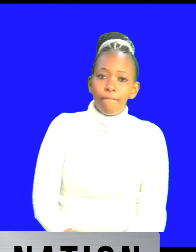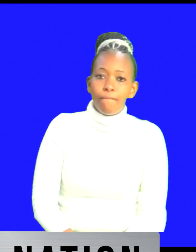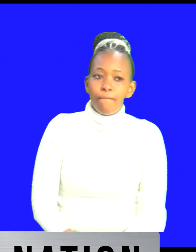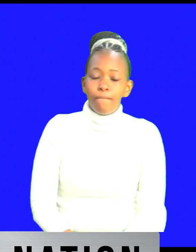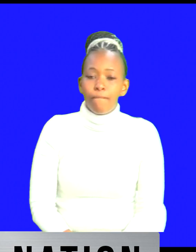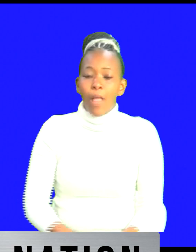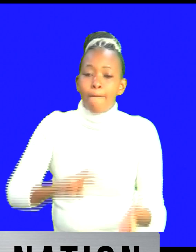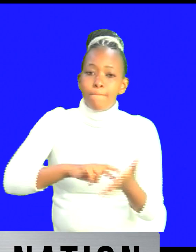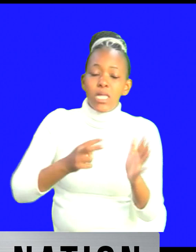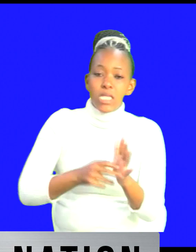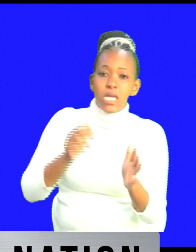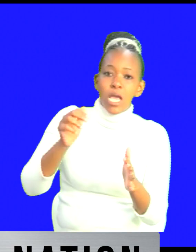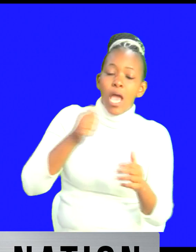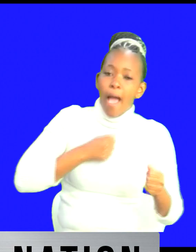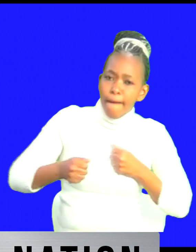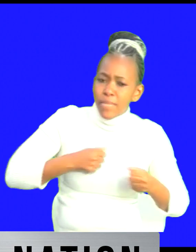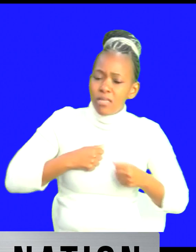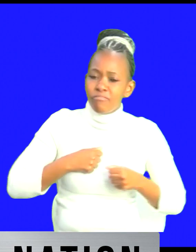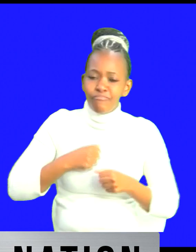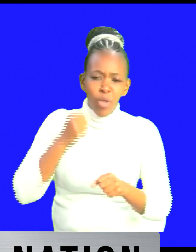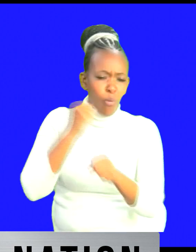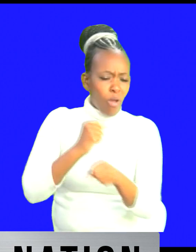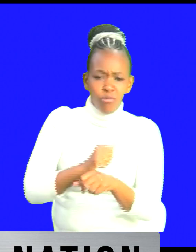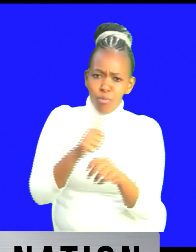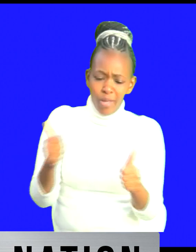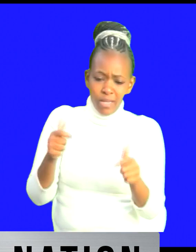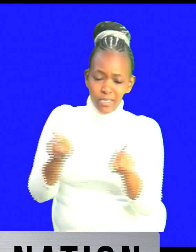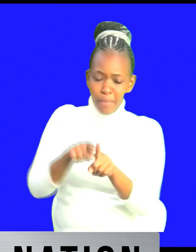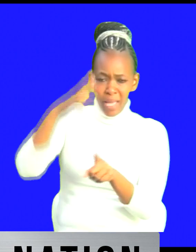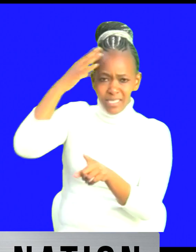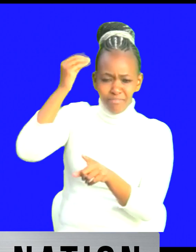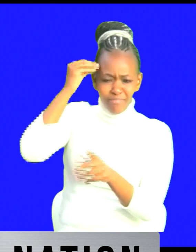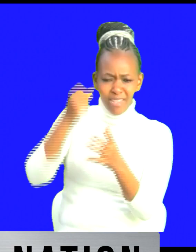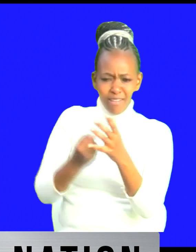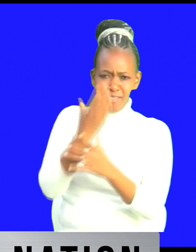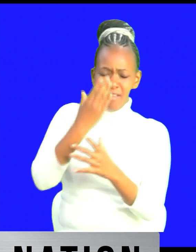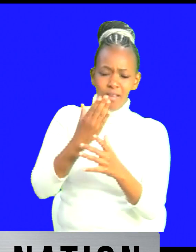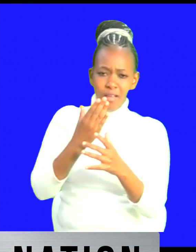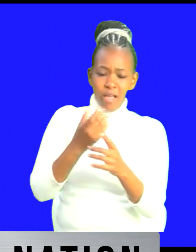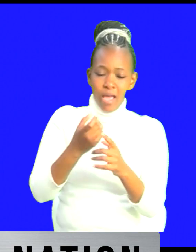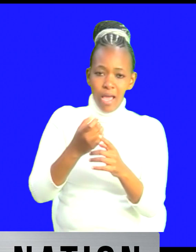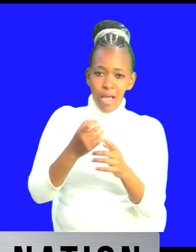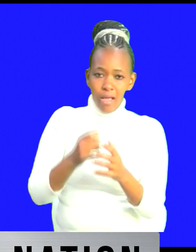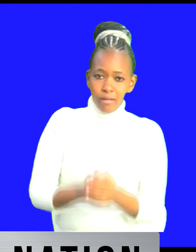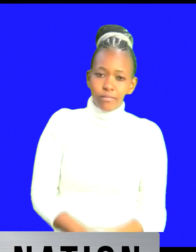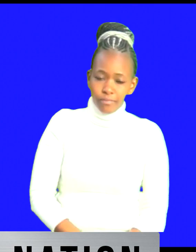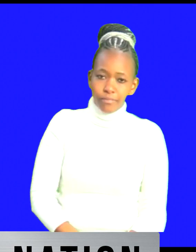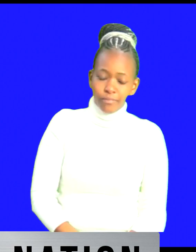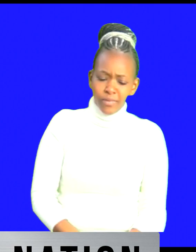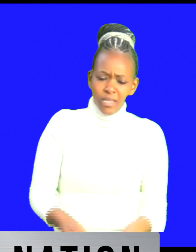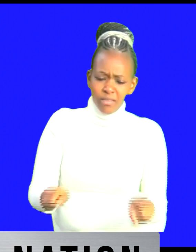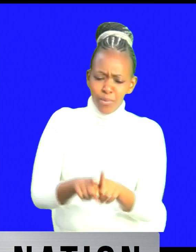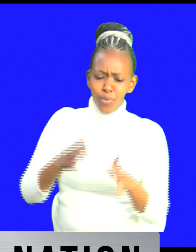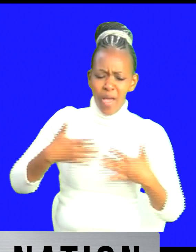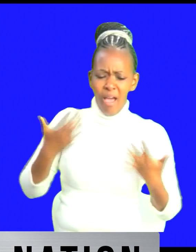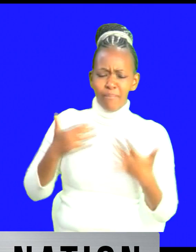a good job and also somali has grown and it has been supported by its neighboring country and now we are happy that the east african